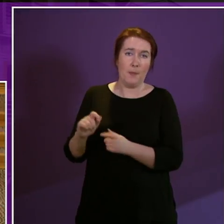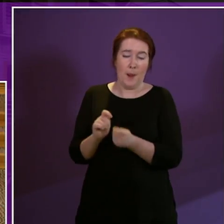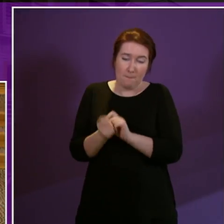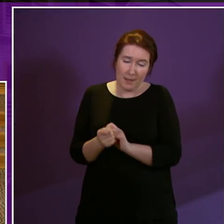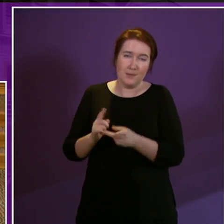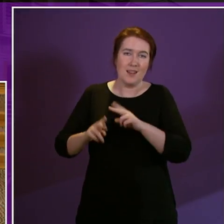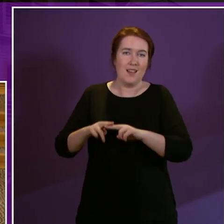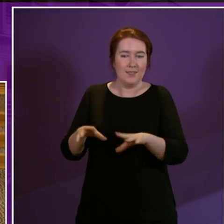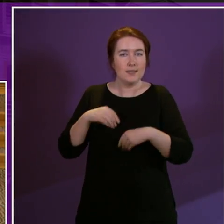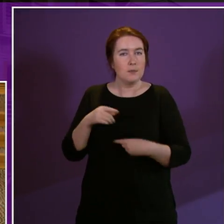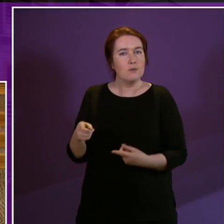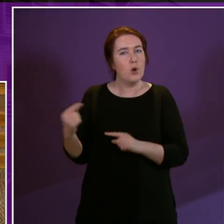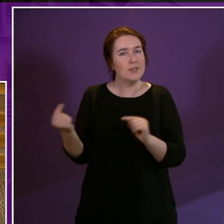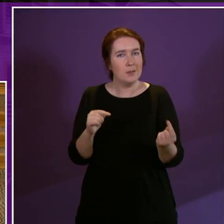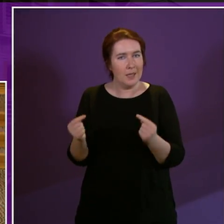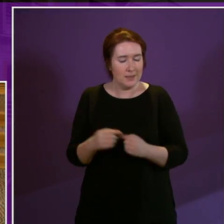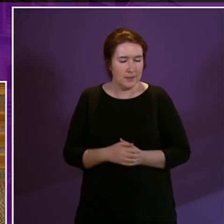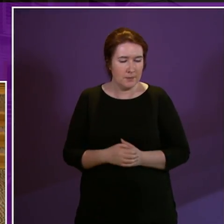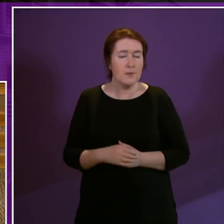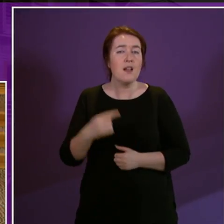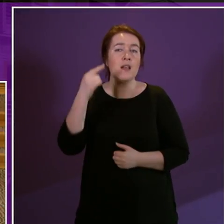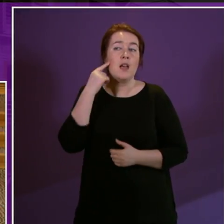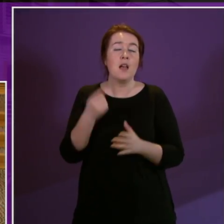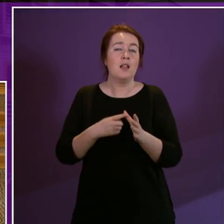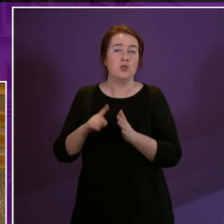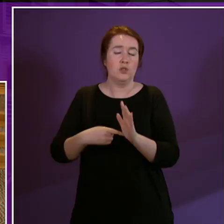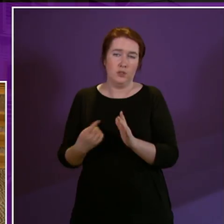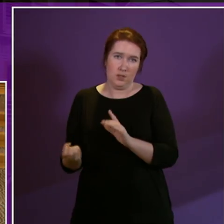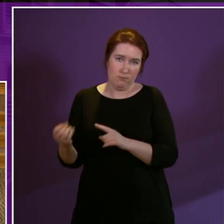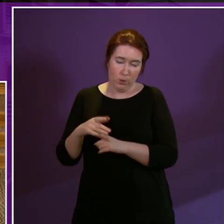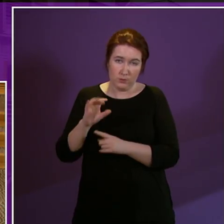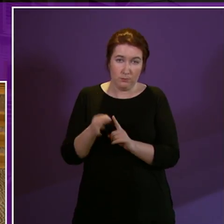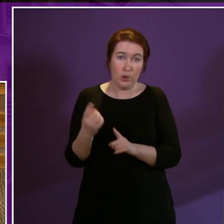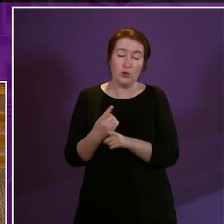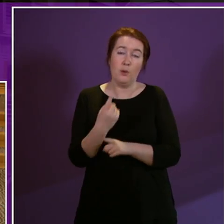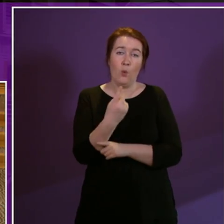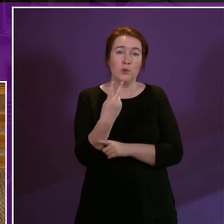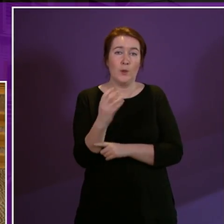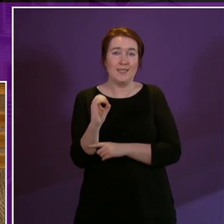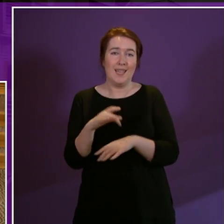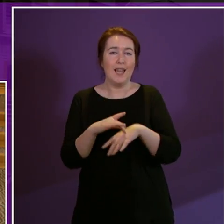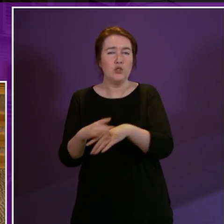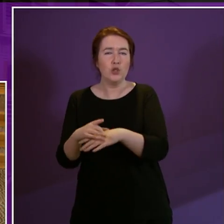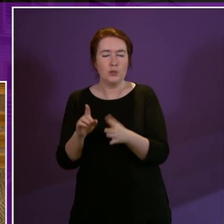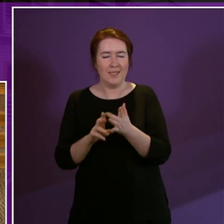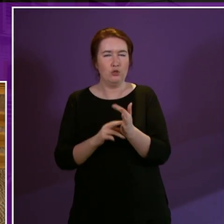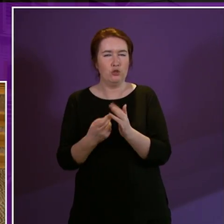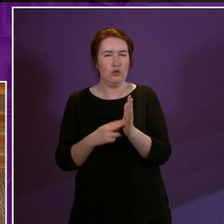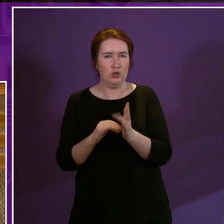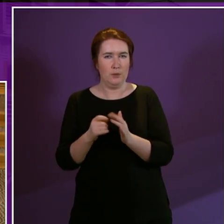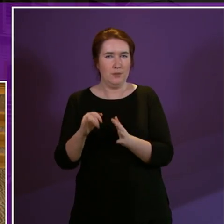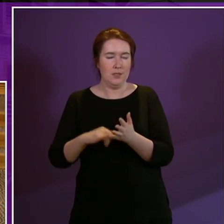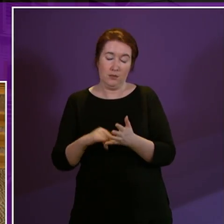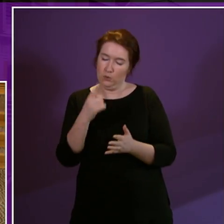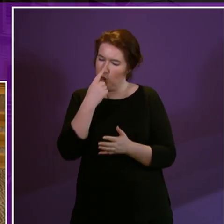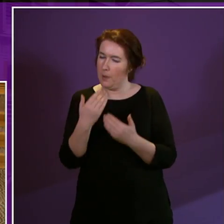accepted for debate I do think she makes an important point about the 120 internships that we are proposing and indeed there could